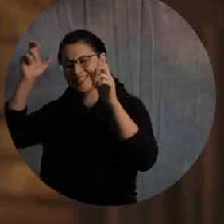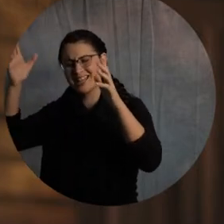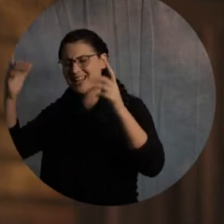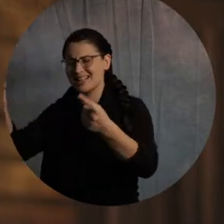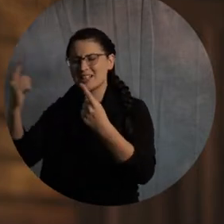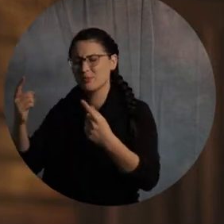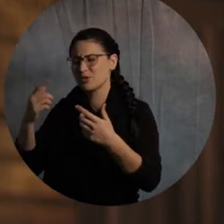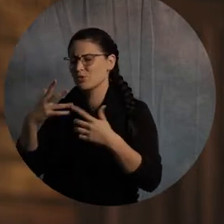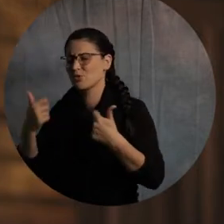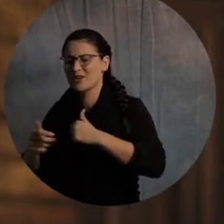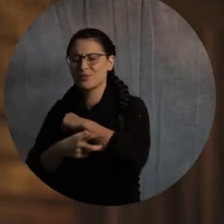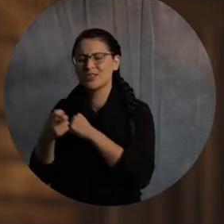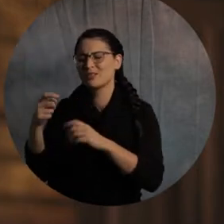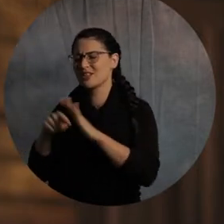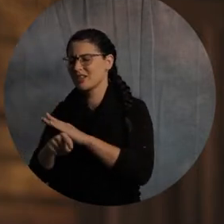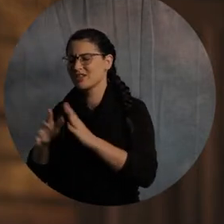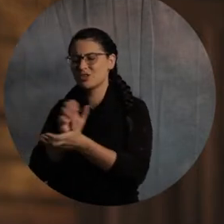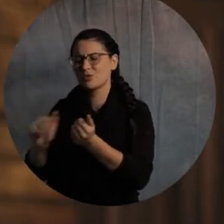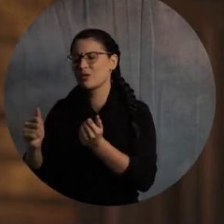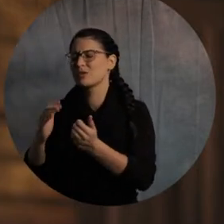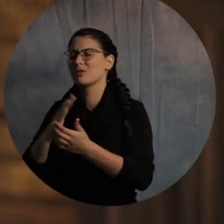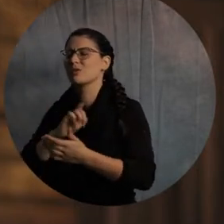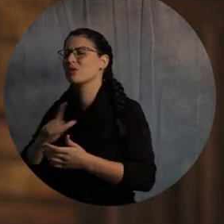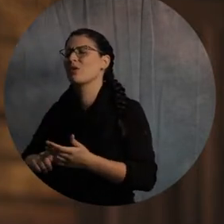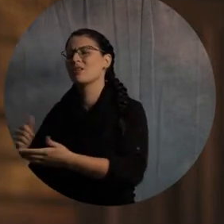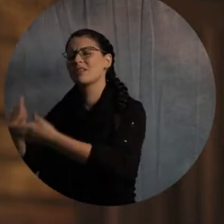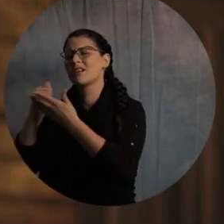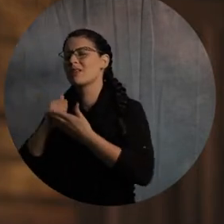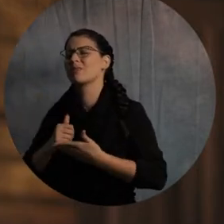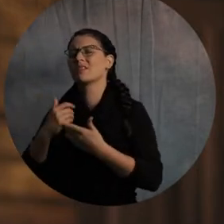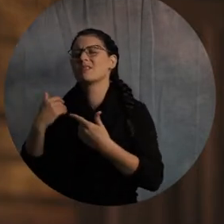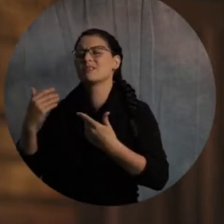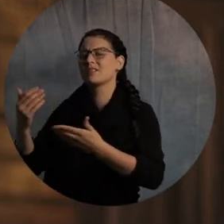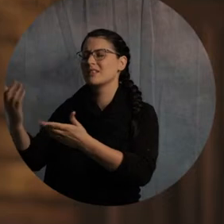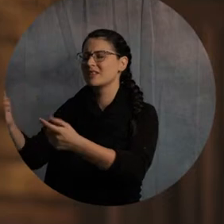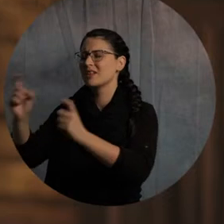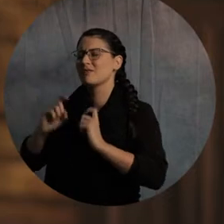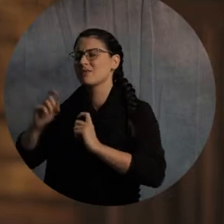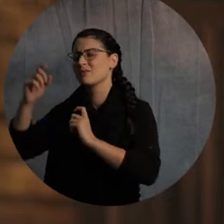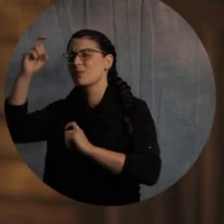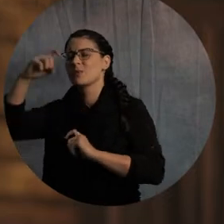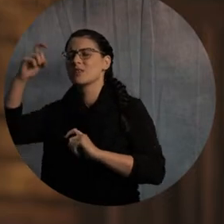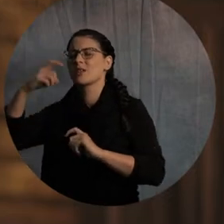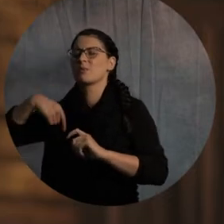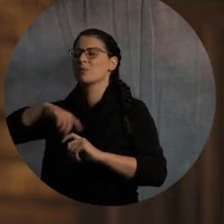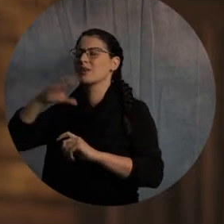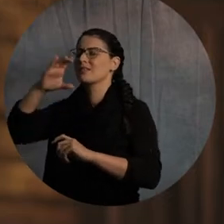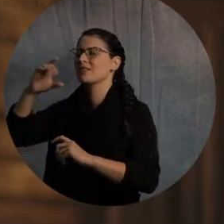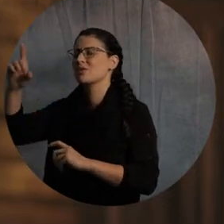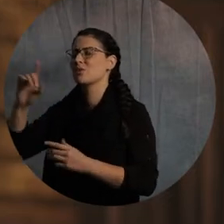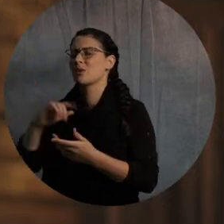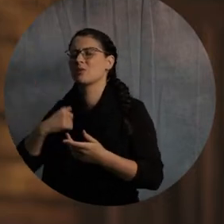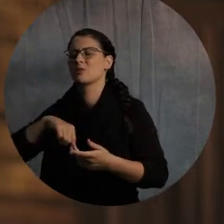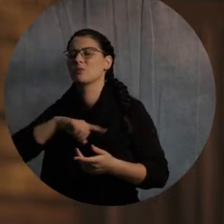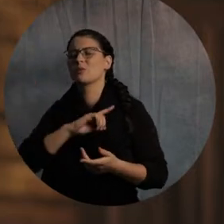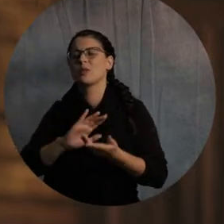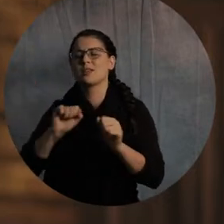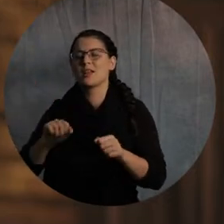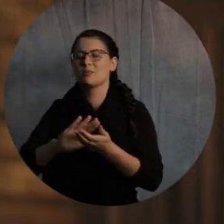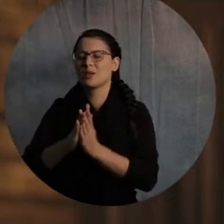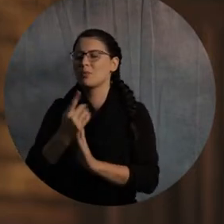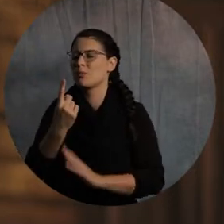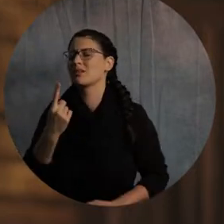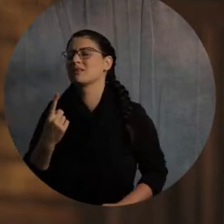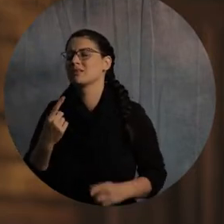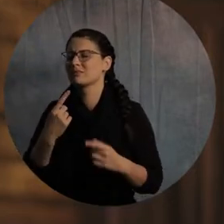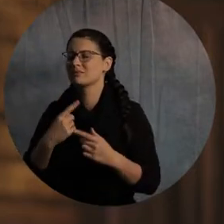Lord, give us wisdom to seek you so that we can be one with one another. Lord, I